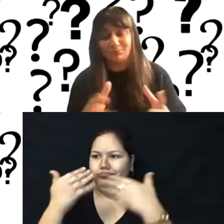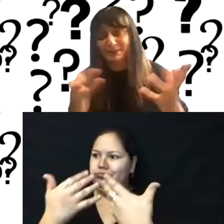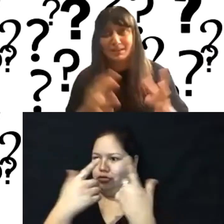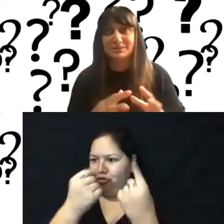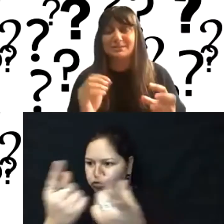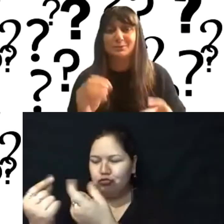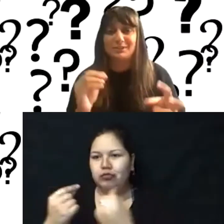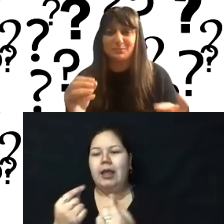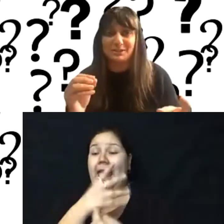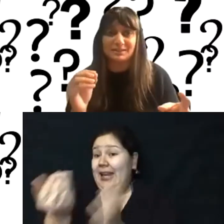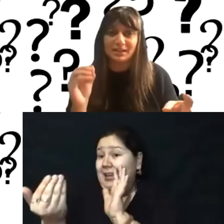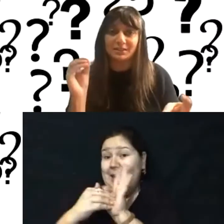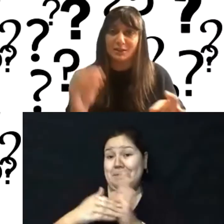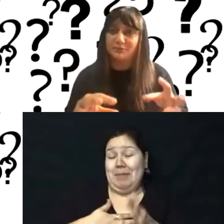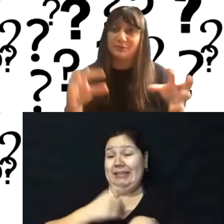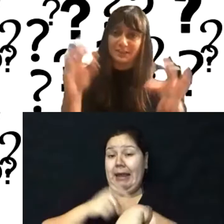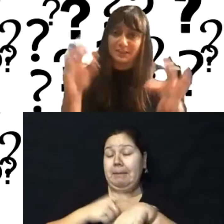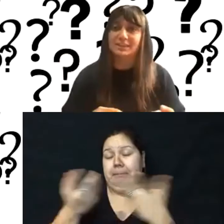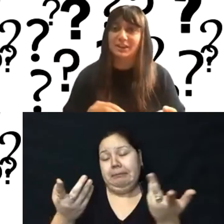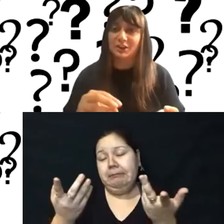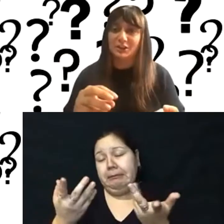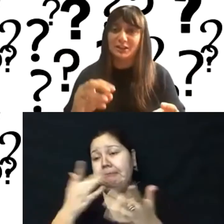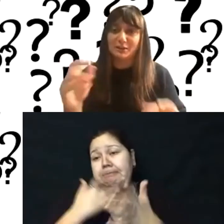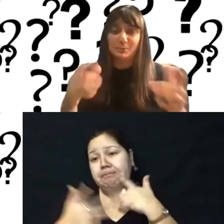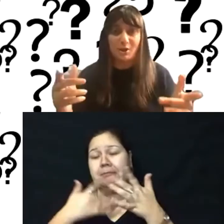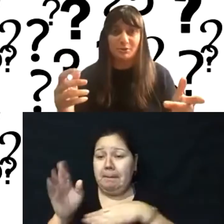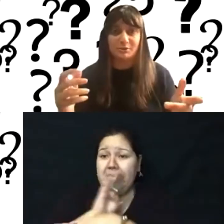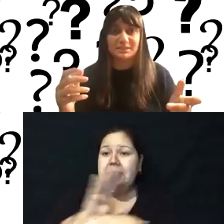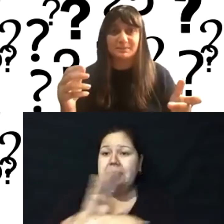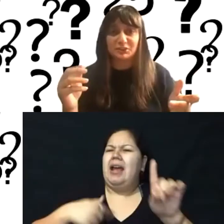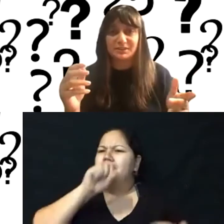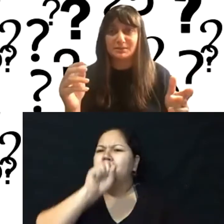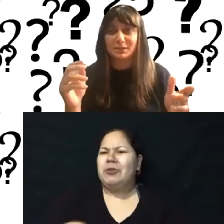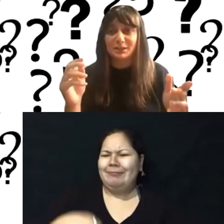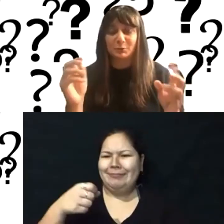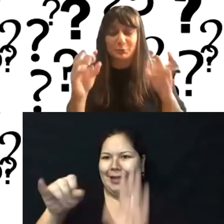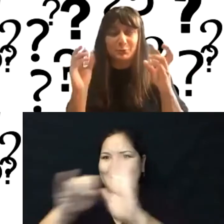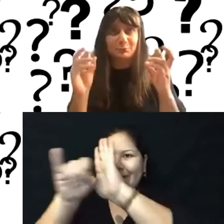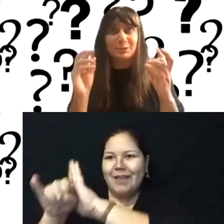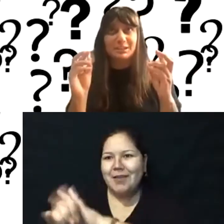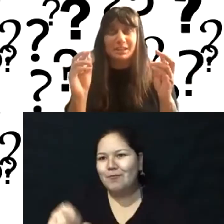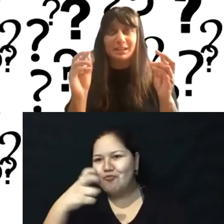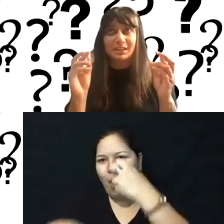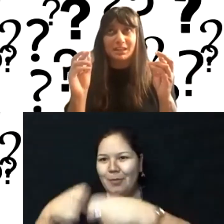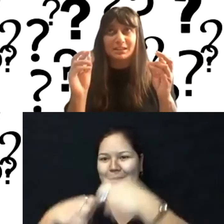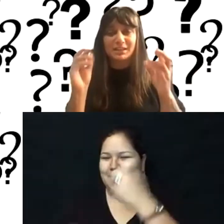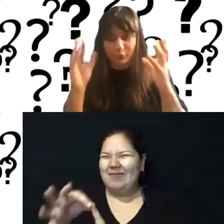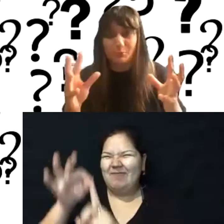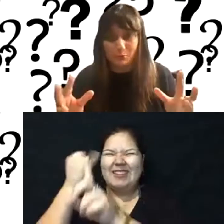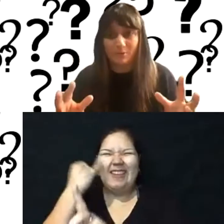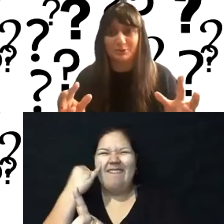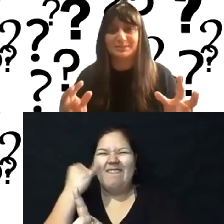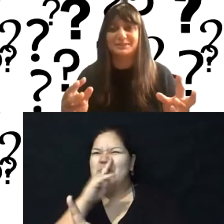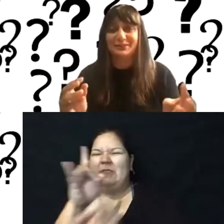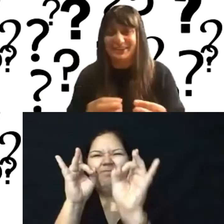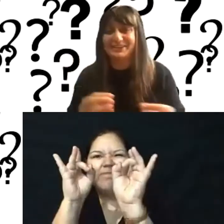and again, my time is also tight, but it's like, I love getting in there. I love the problems, especially the, the, the really like terrible